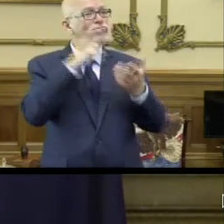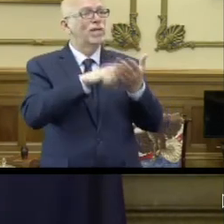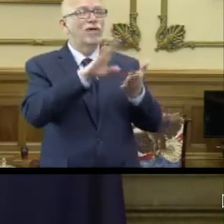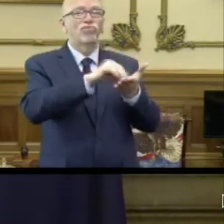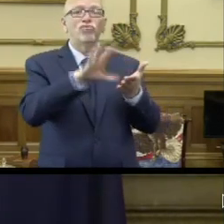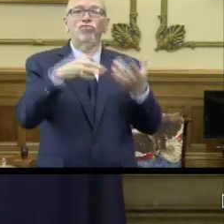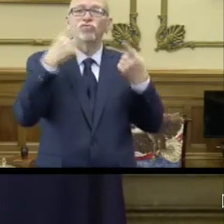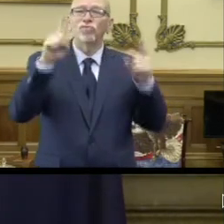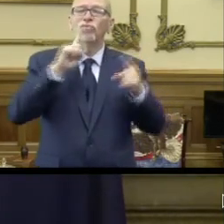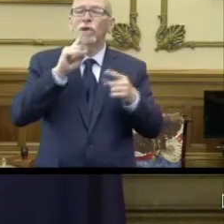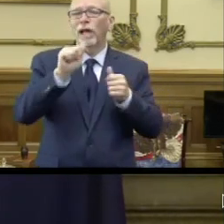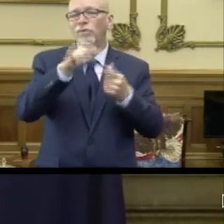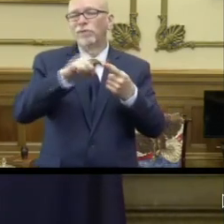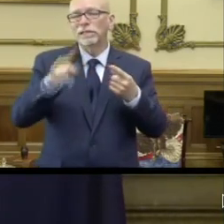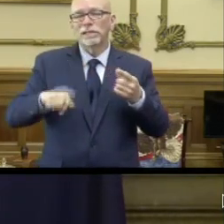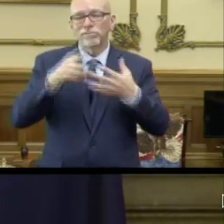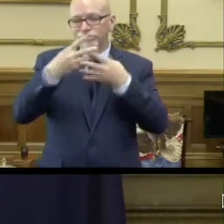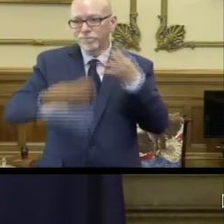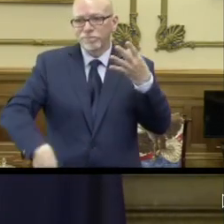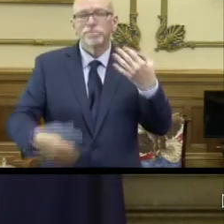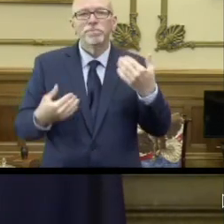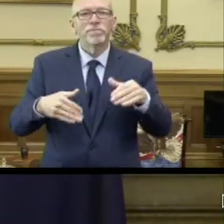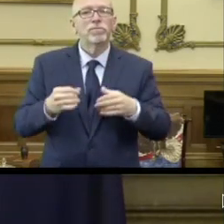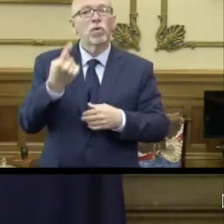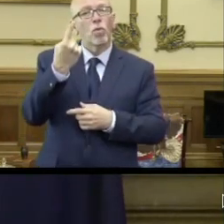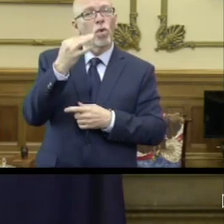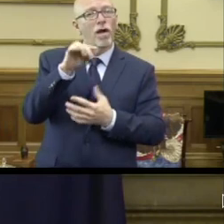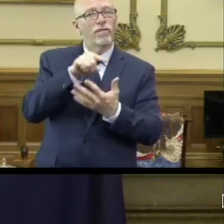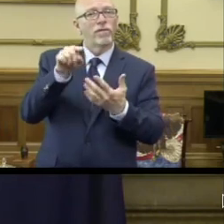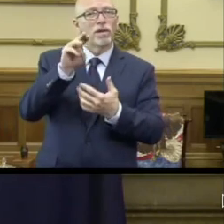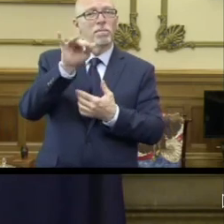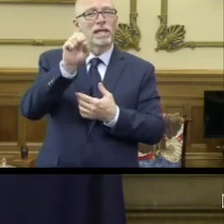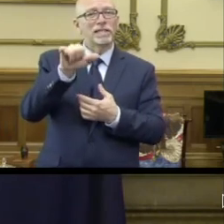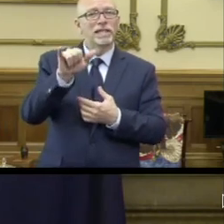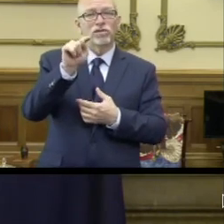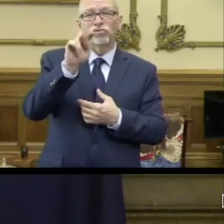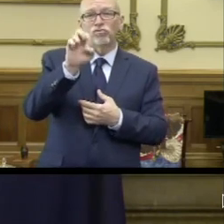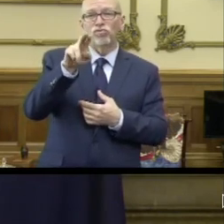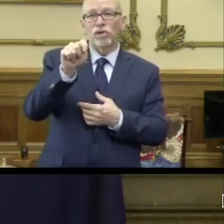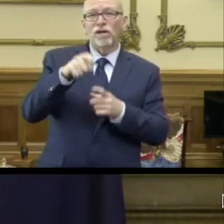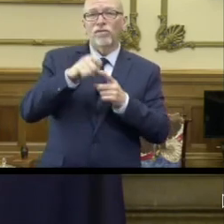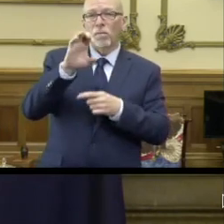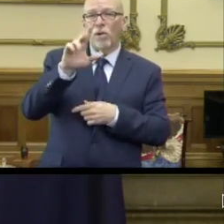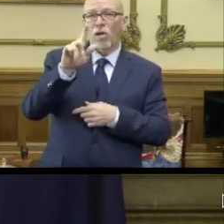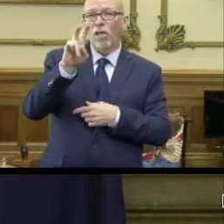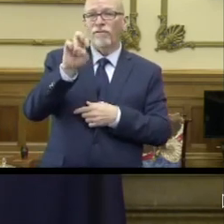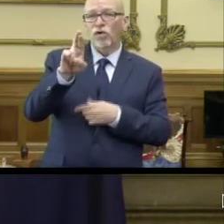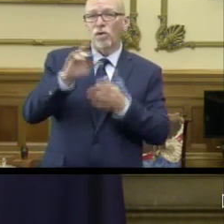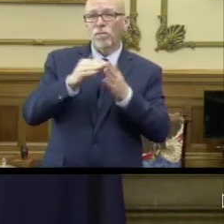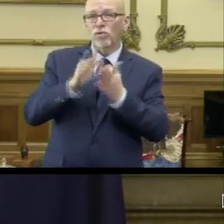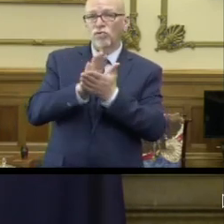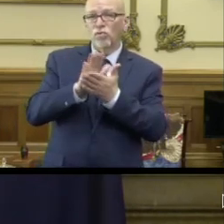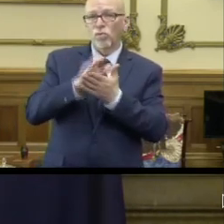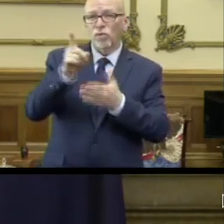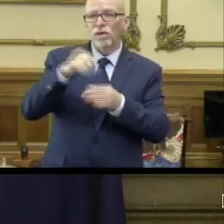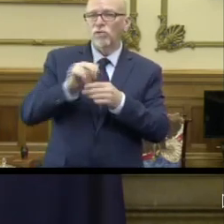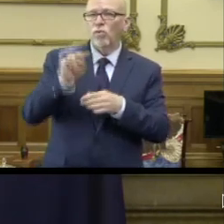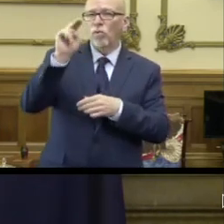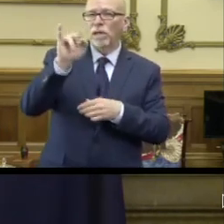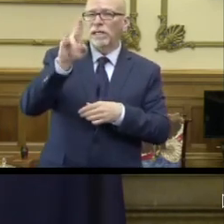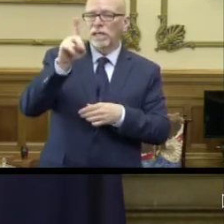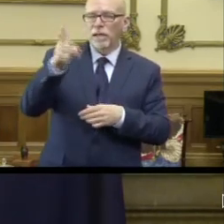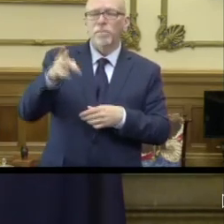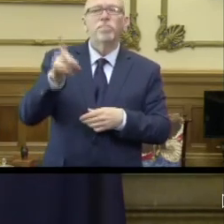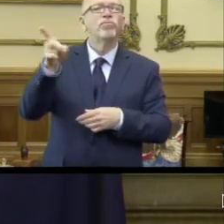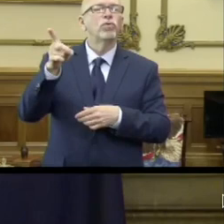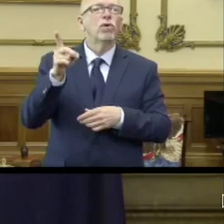list A to Z. And one of those, Missy Trent, up in Culver Community Schools, Northern Indiana, came